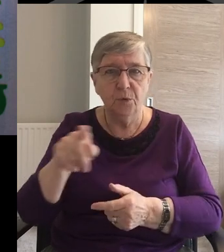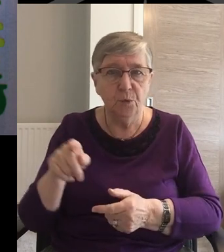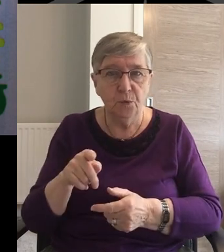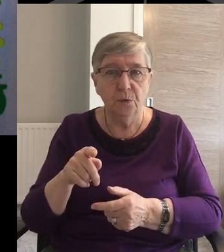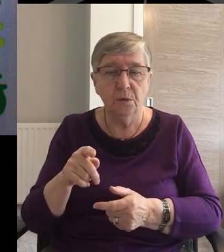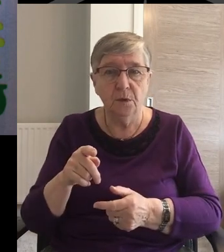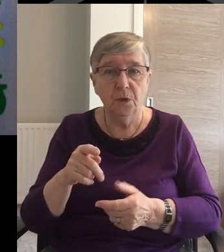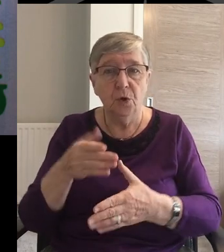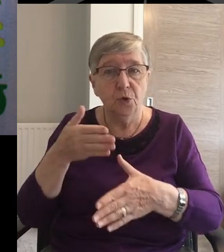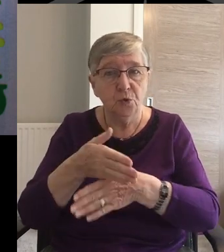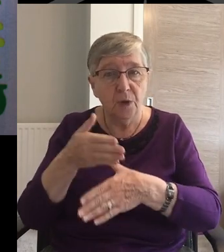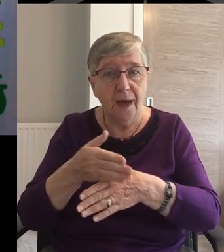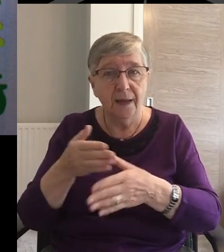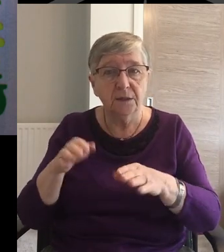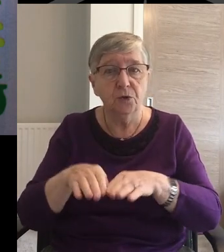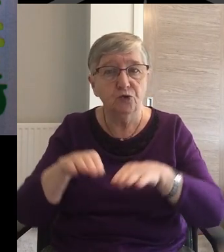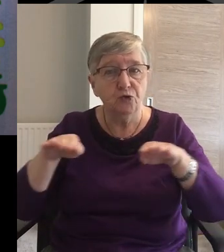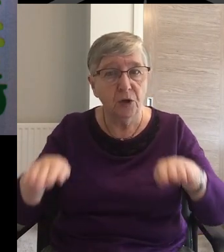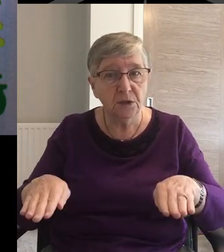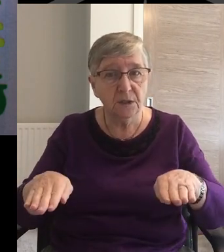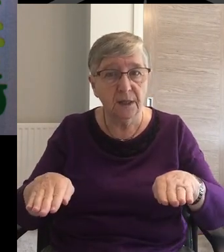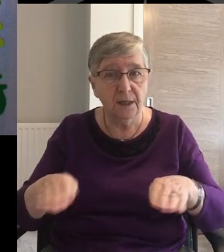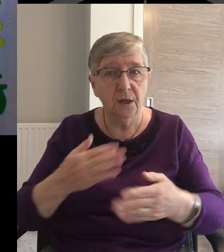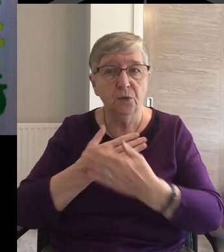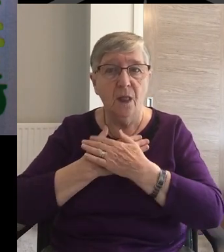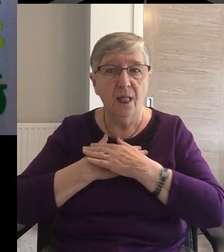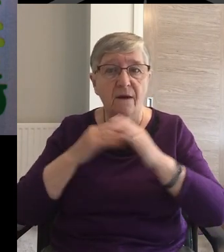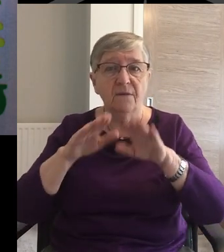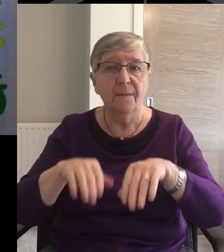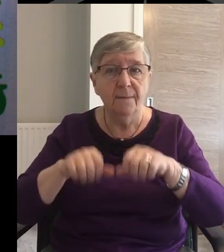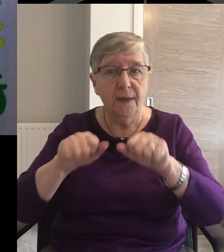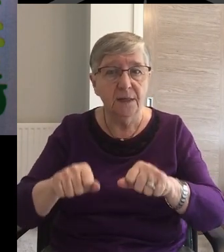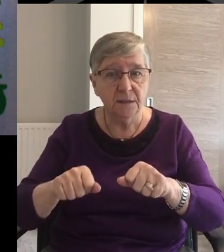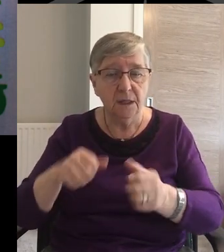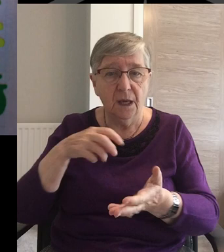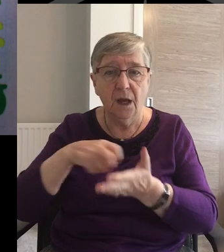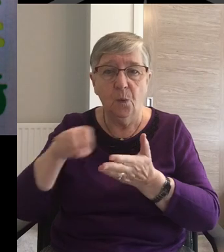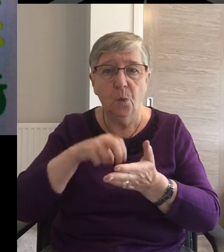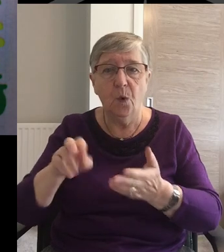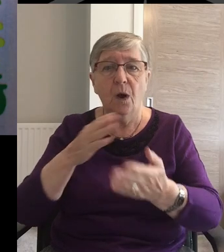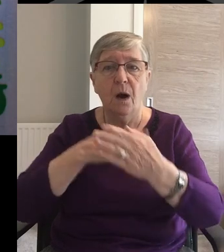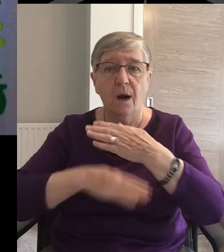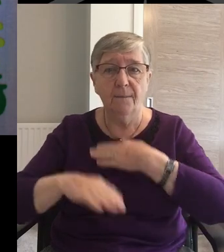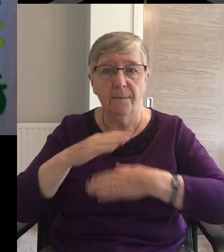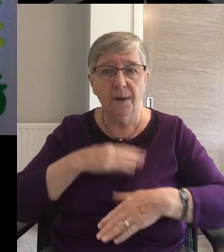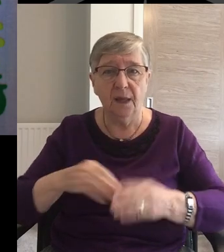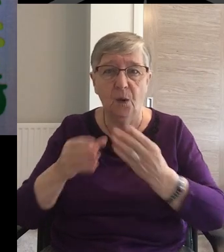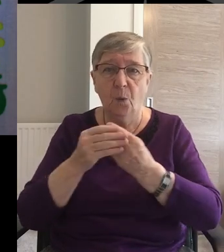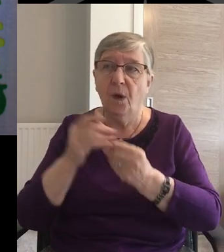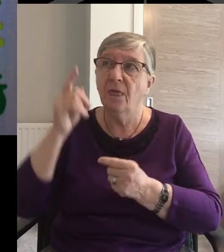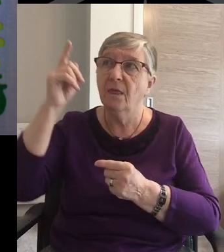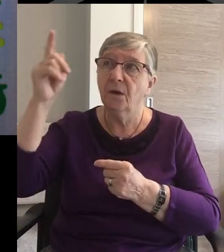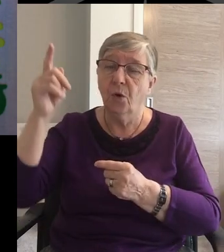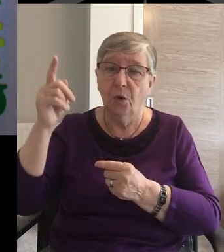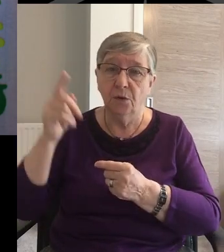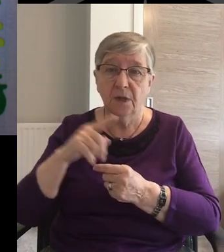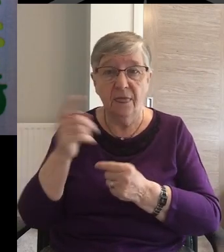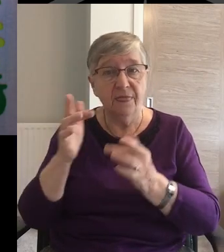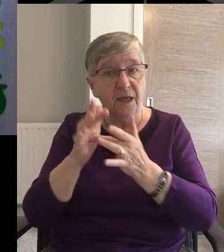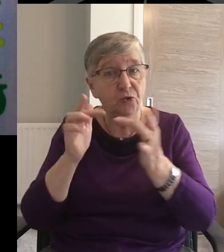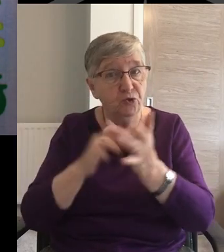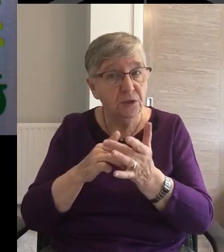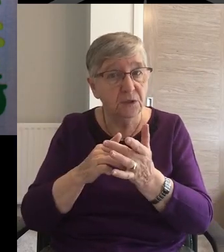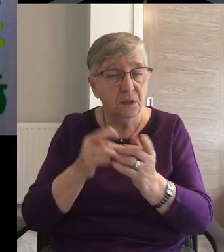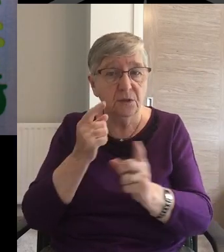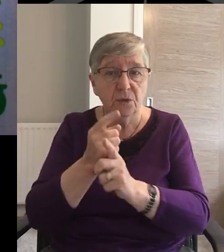And to love mercy And to walk humbly With your God And then there's Jesus' comments On the